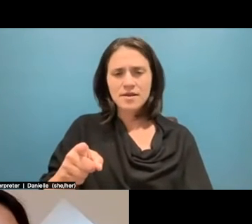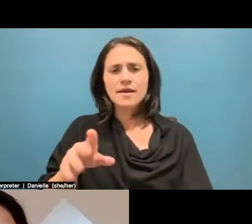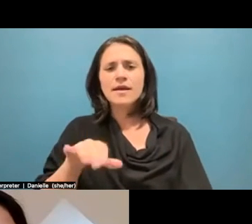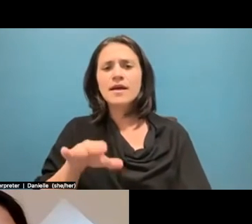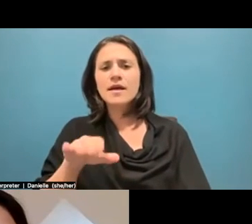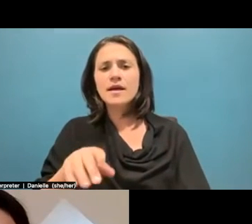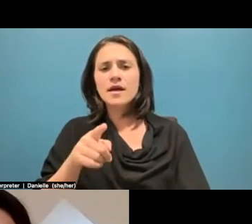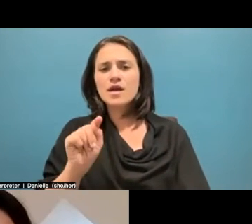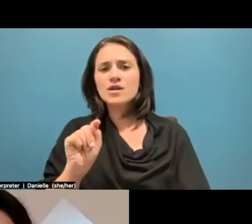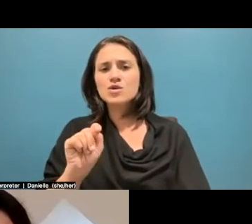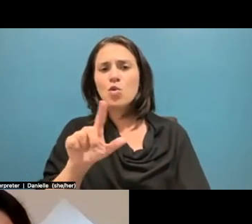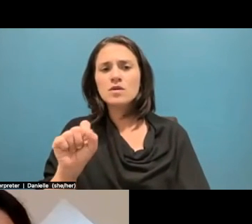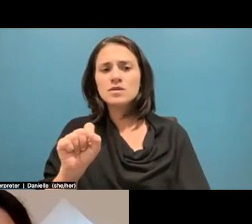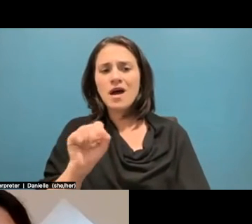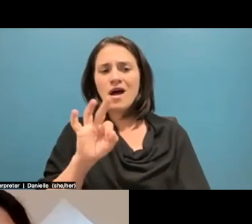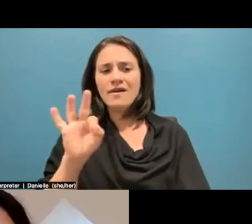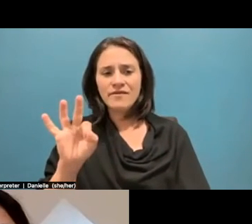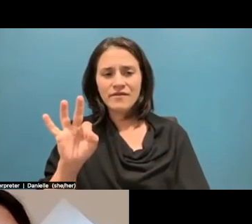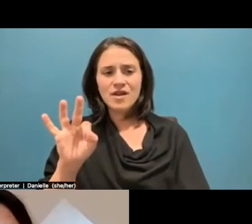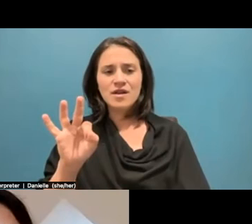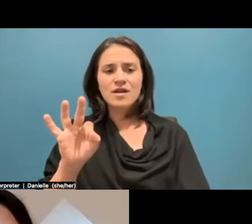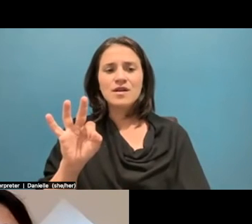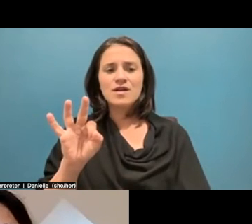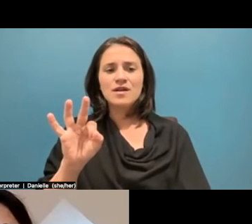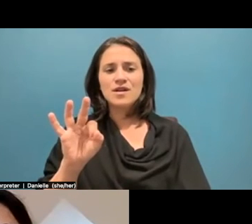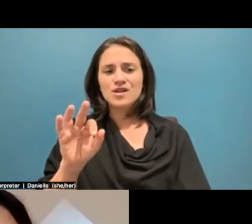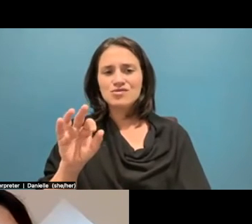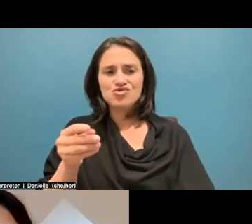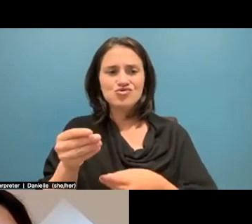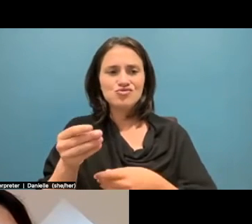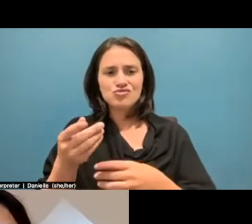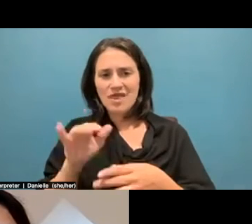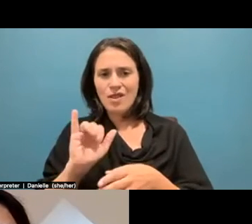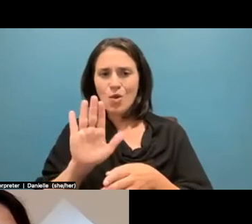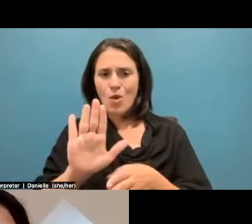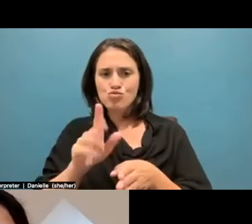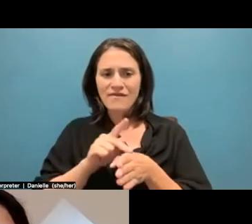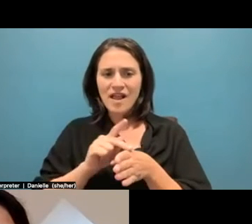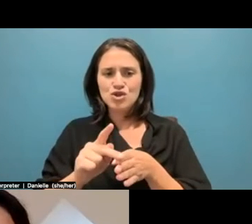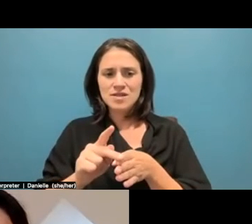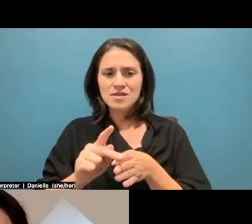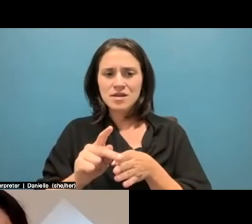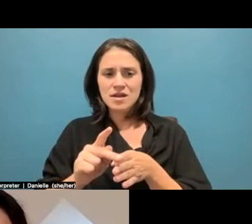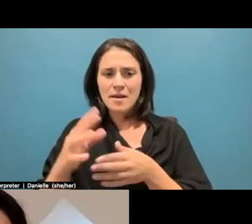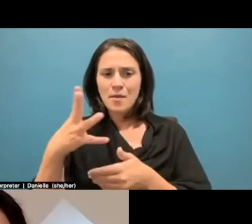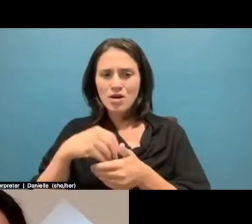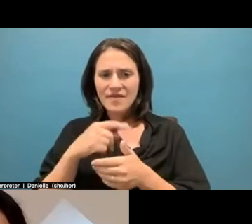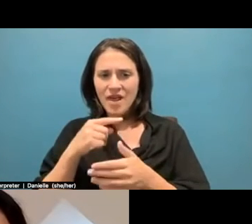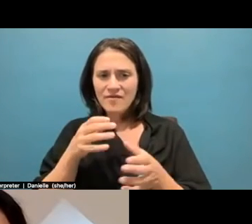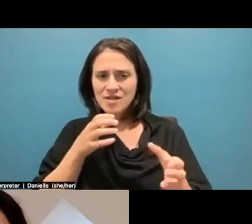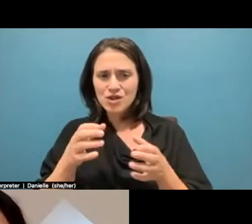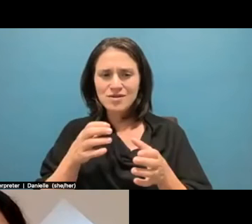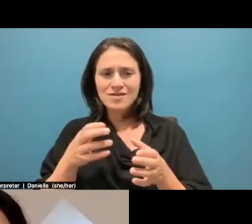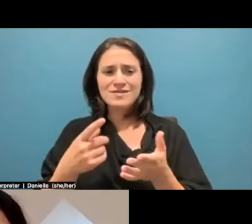trade ever become part of the conversation? Capturing images of a moment in time can sometimes offset or glorify hope or